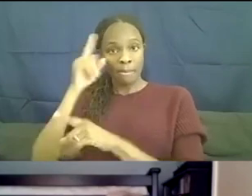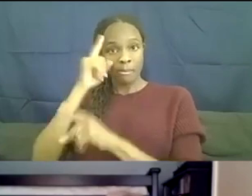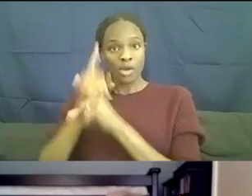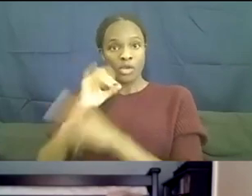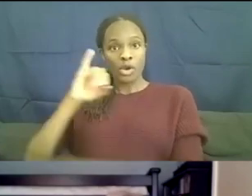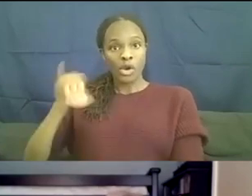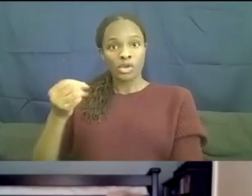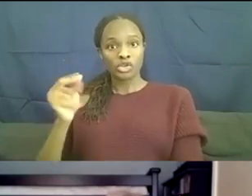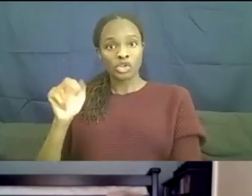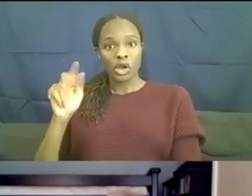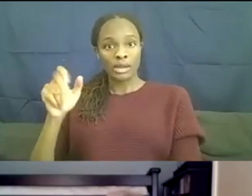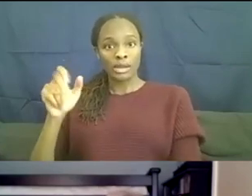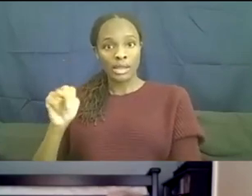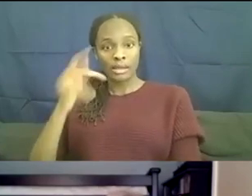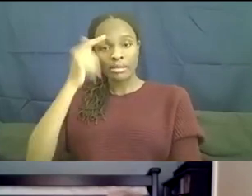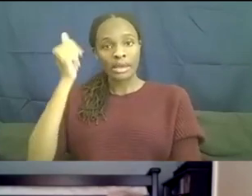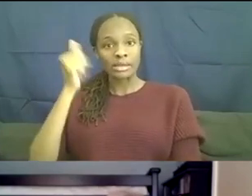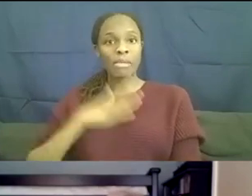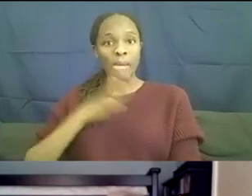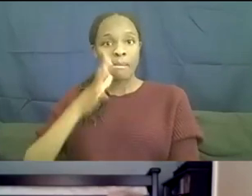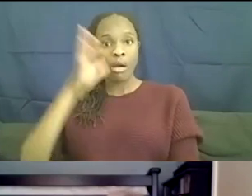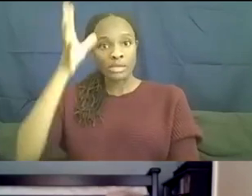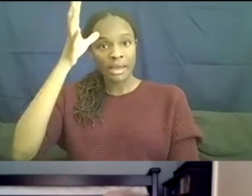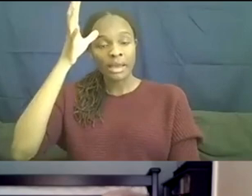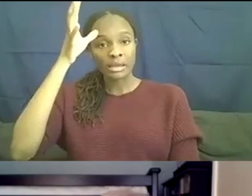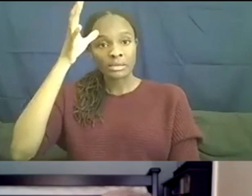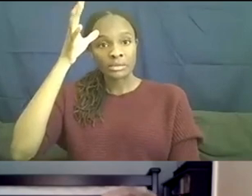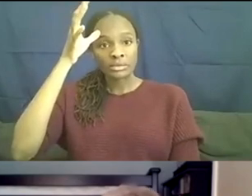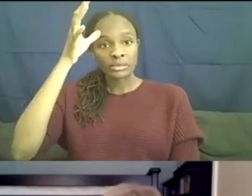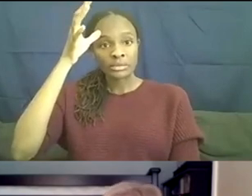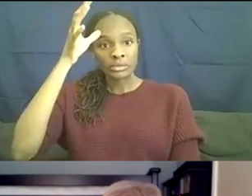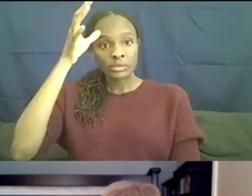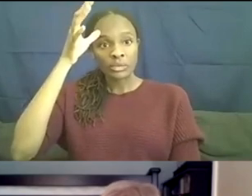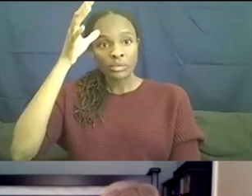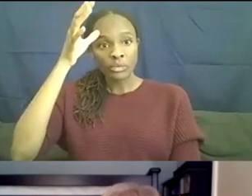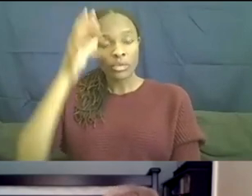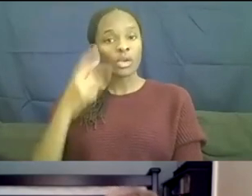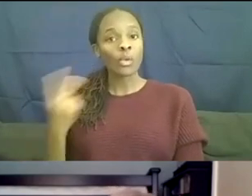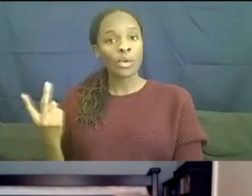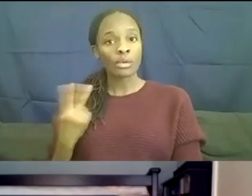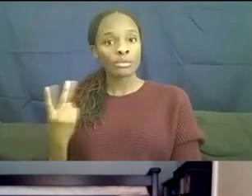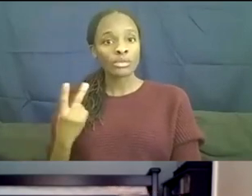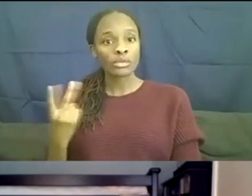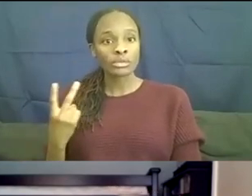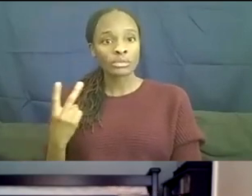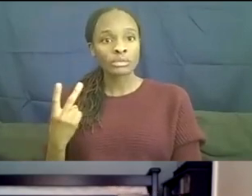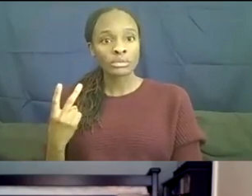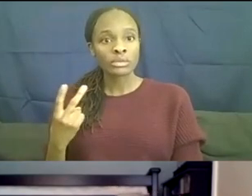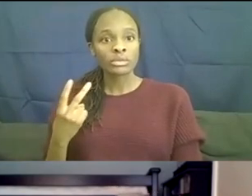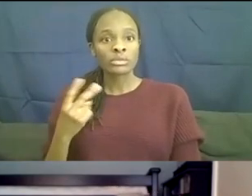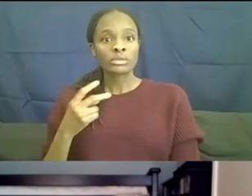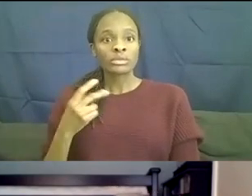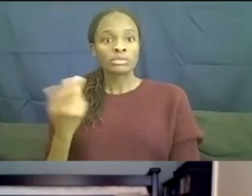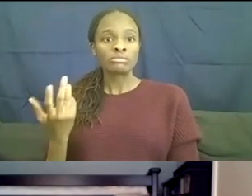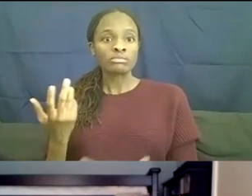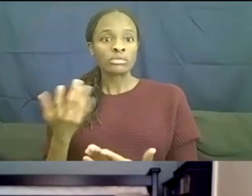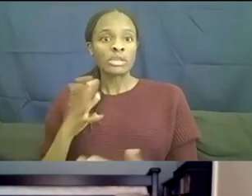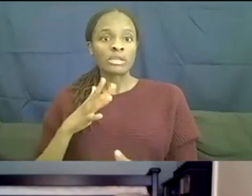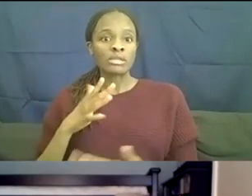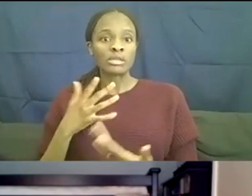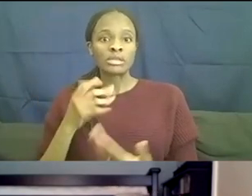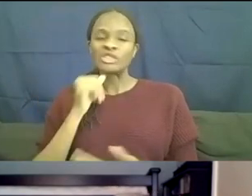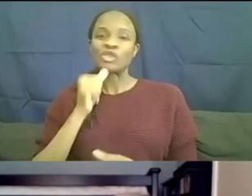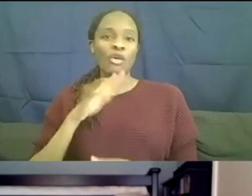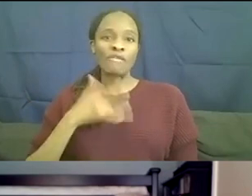to come to my mom and dad cause, um, we both, um, don't feel comfortable being at my apartment by myself.